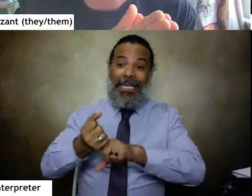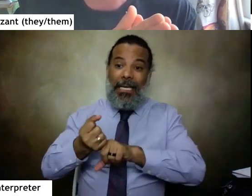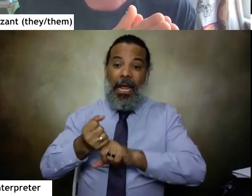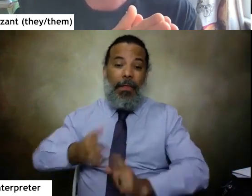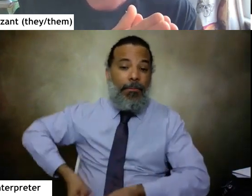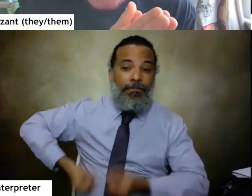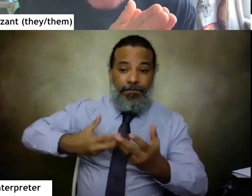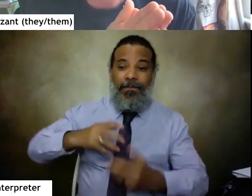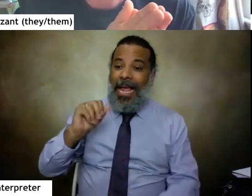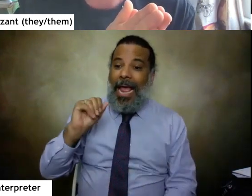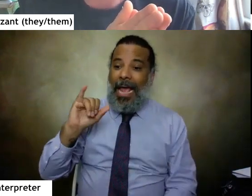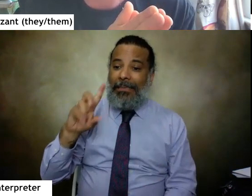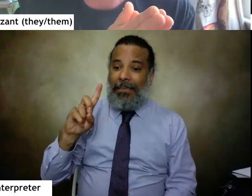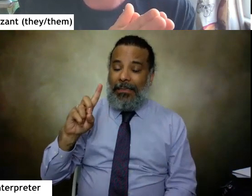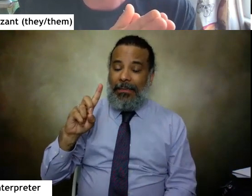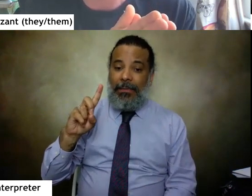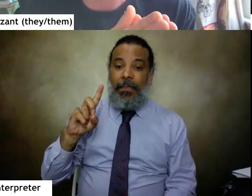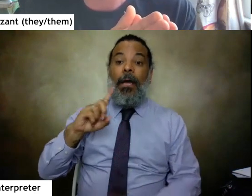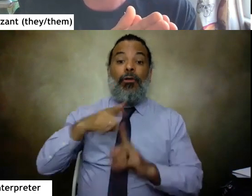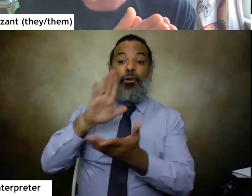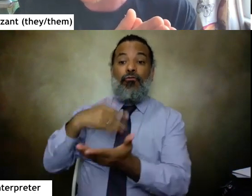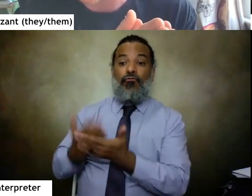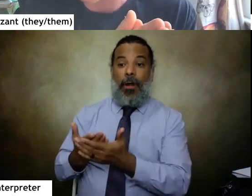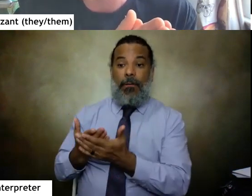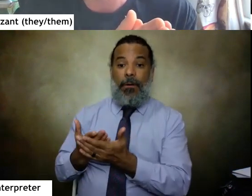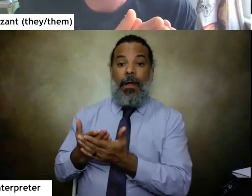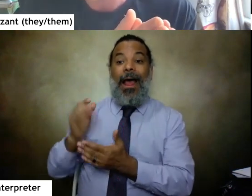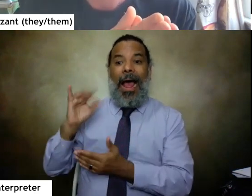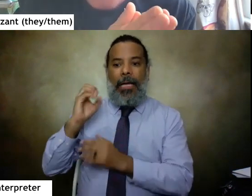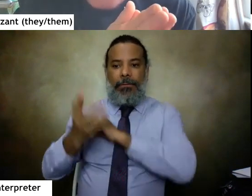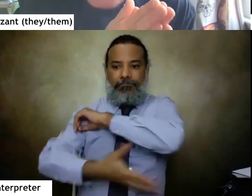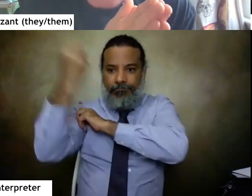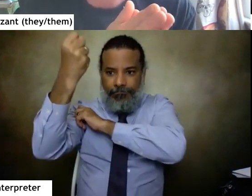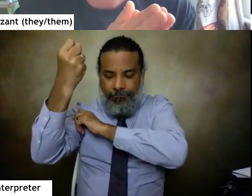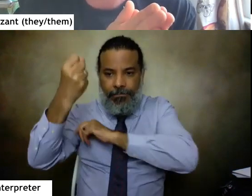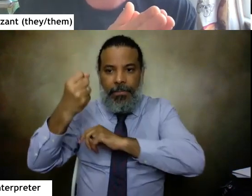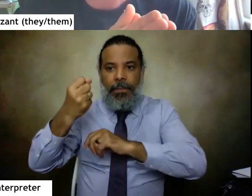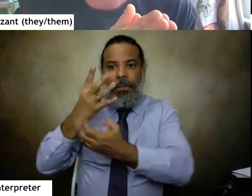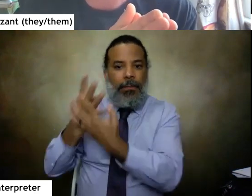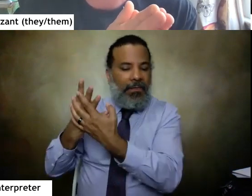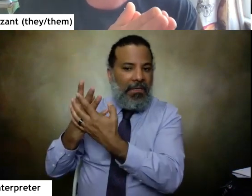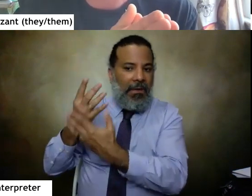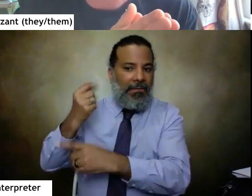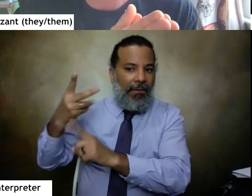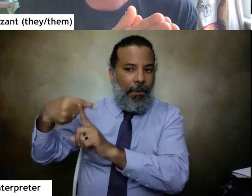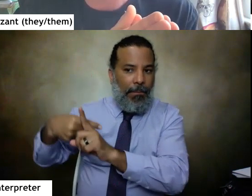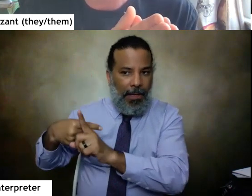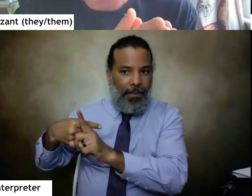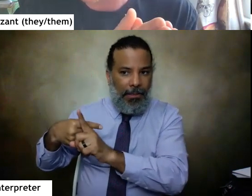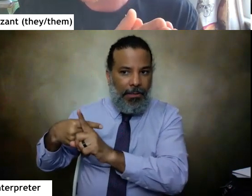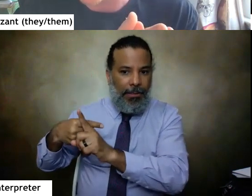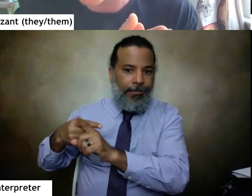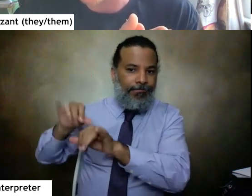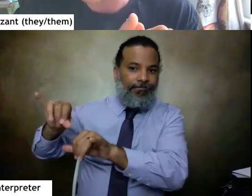acid on her. And when she arrived in the US, ICE kidnapped her. She spent months imprisoned in the Cibilla Trans